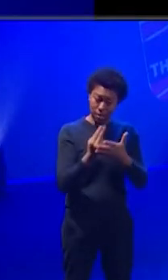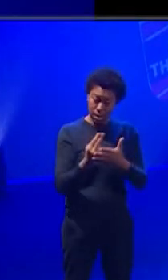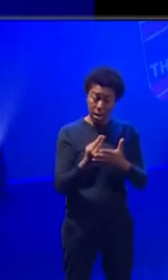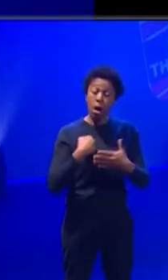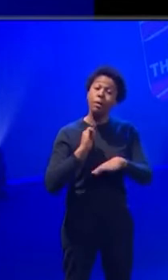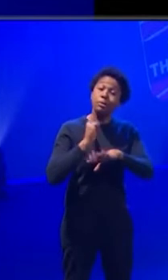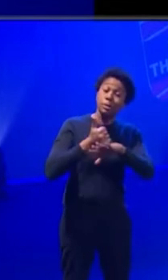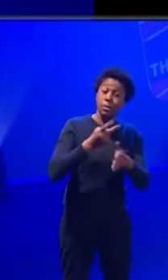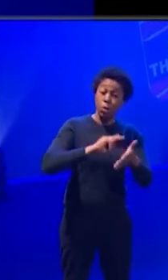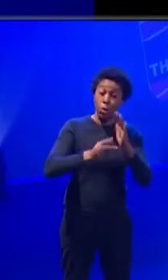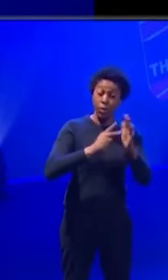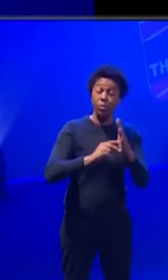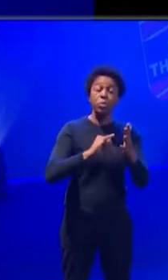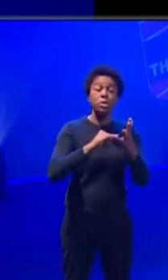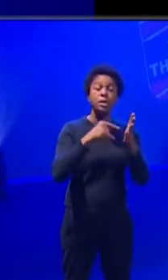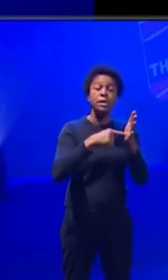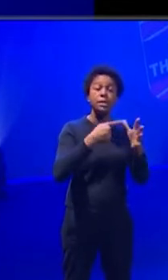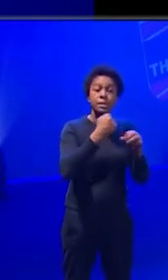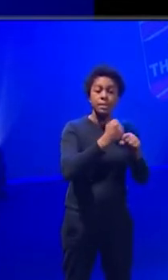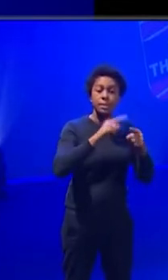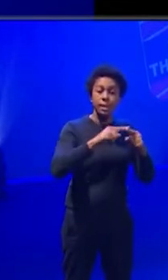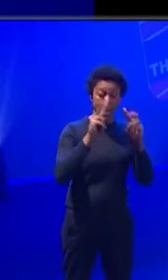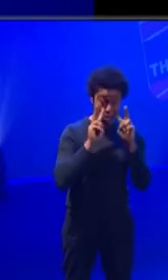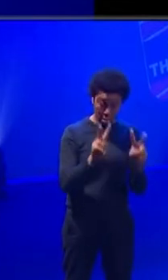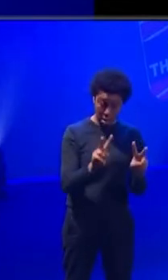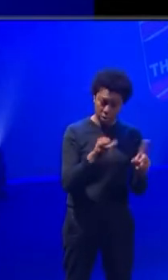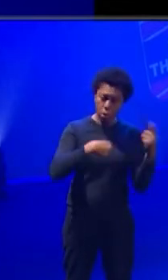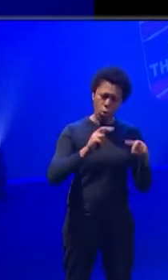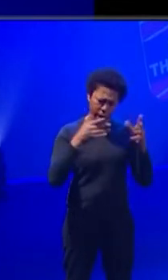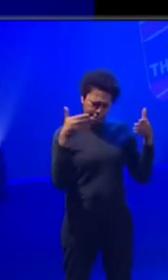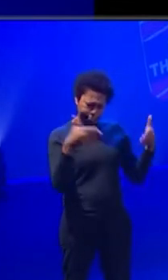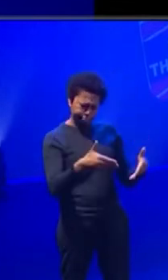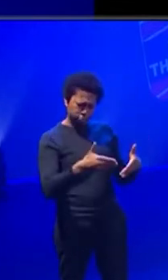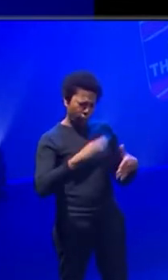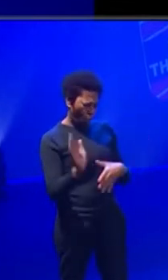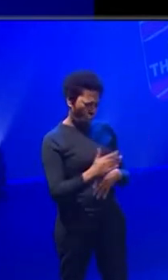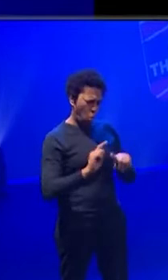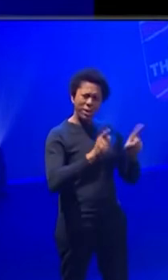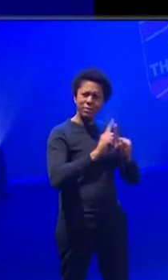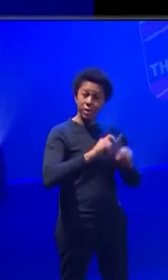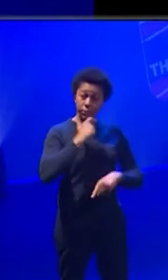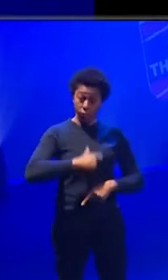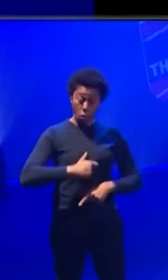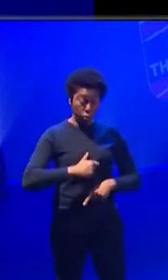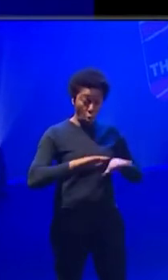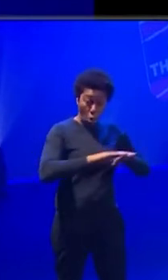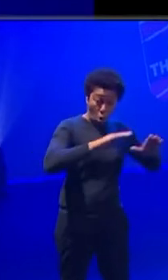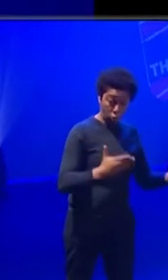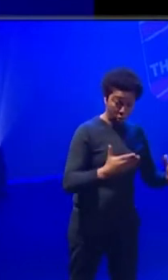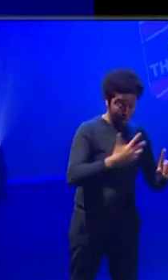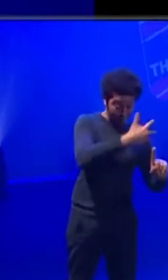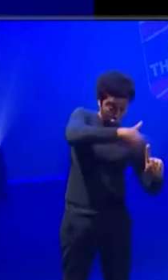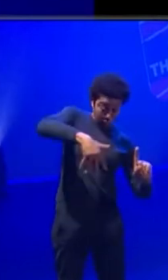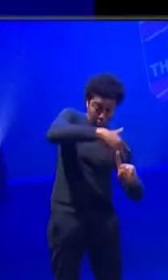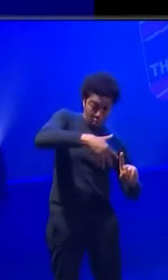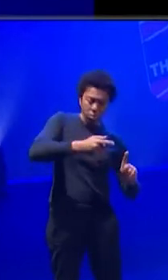an organisation called StageSight. So StageSight's really looking at all of the offstage roles backstage and whether that's an inclusive